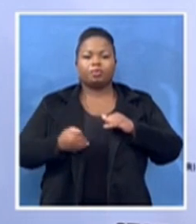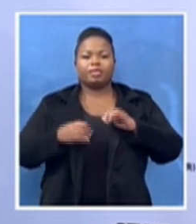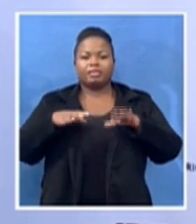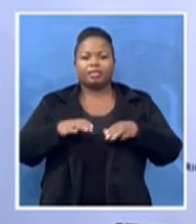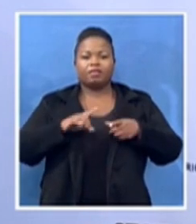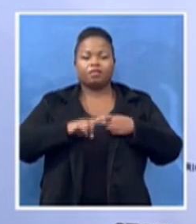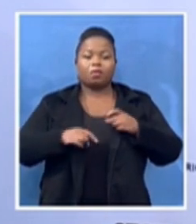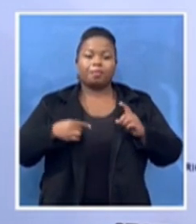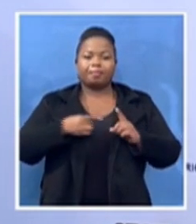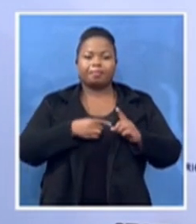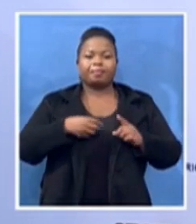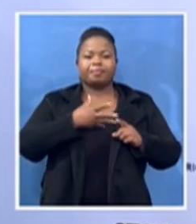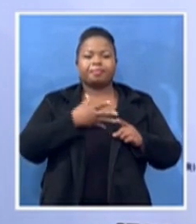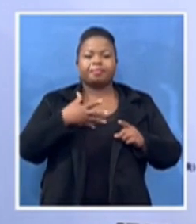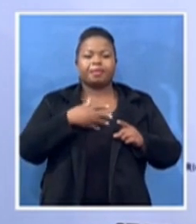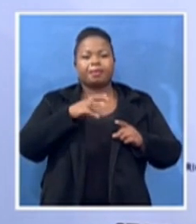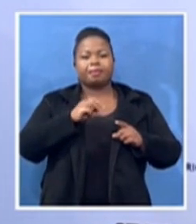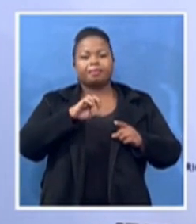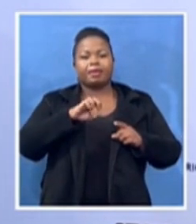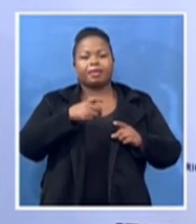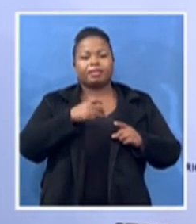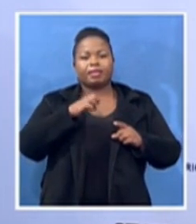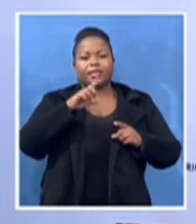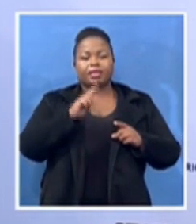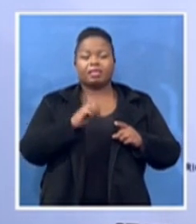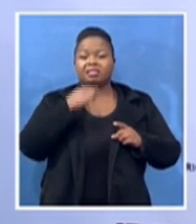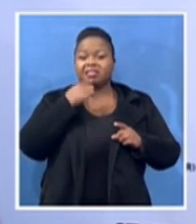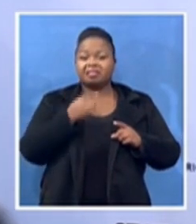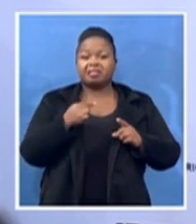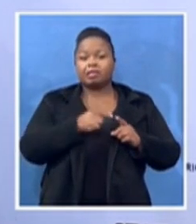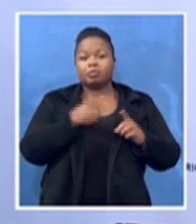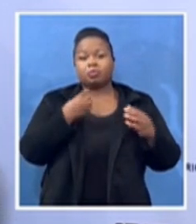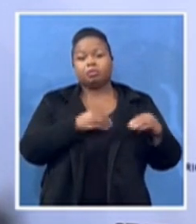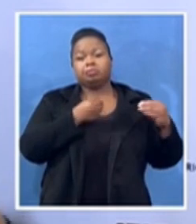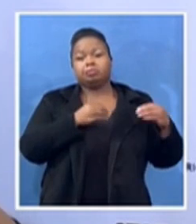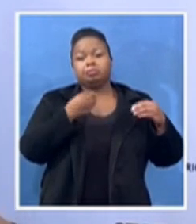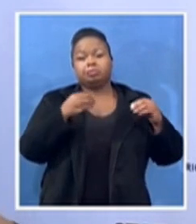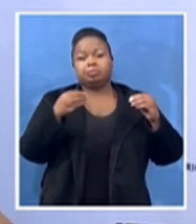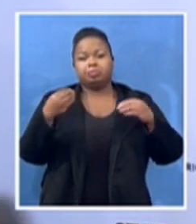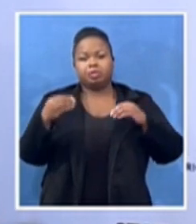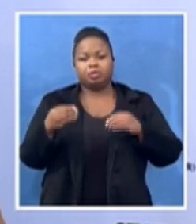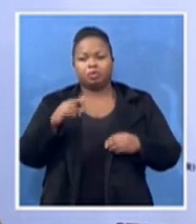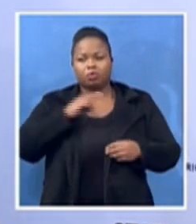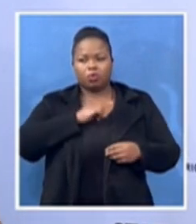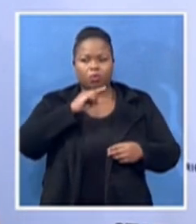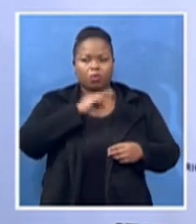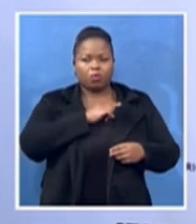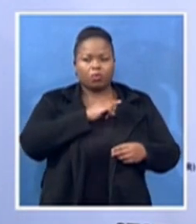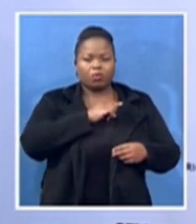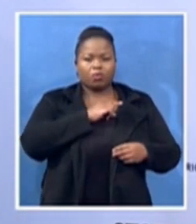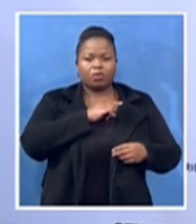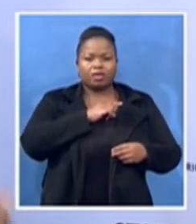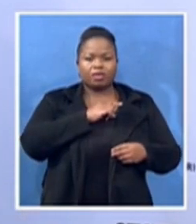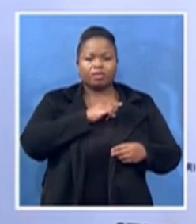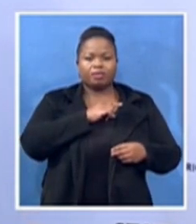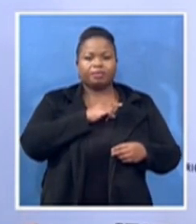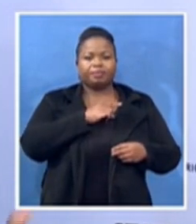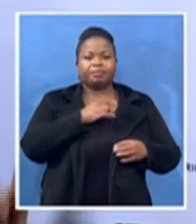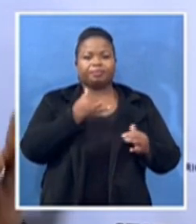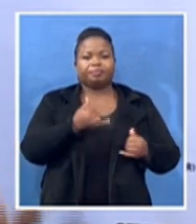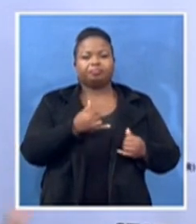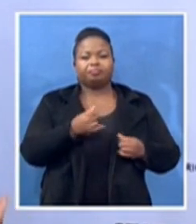she was busy because she was now appointed to work with children.